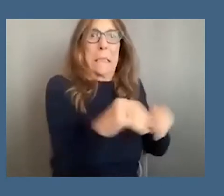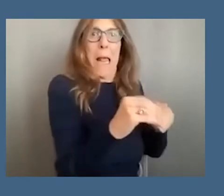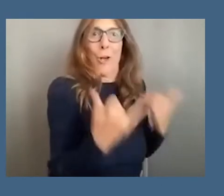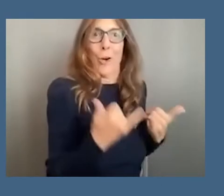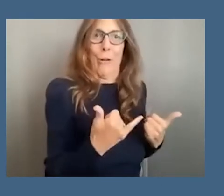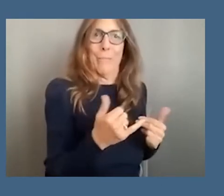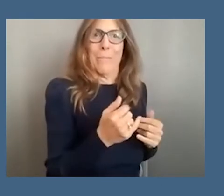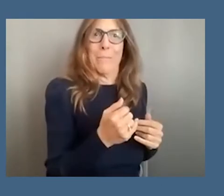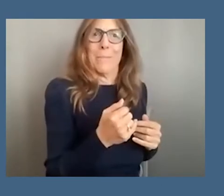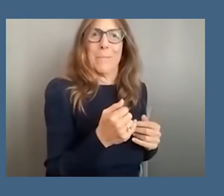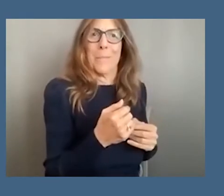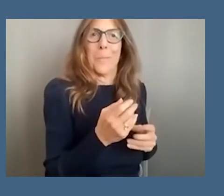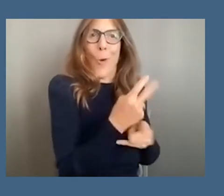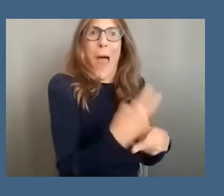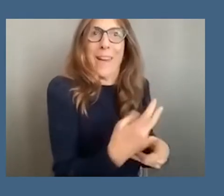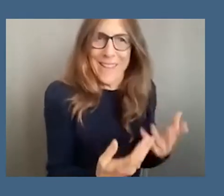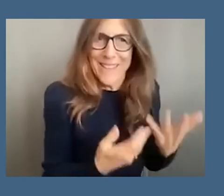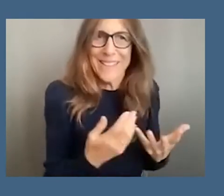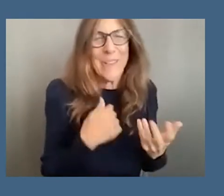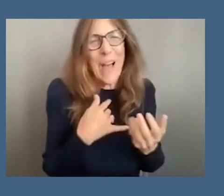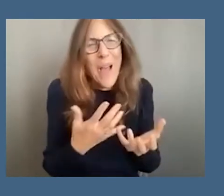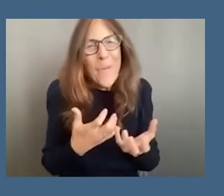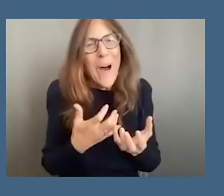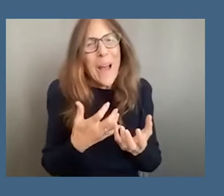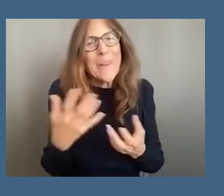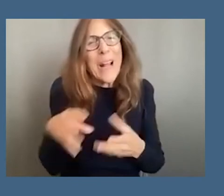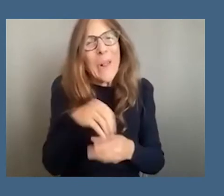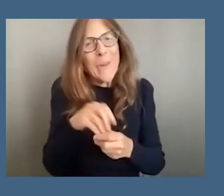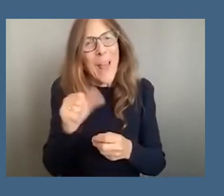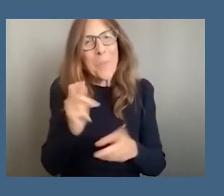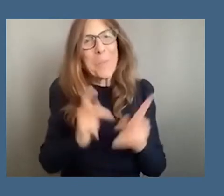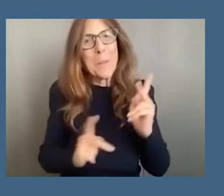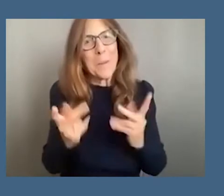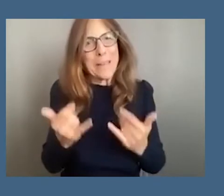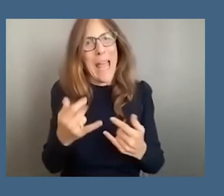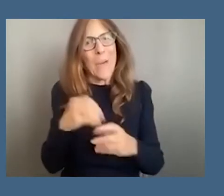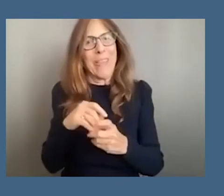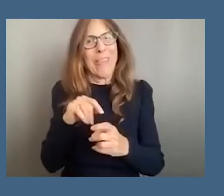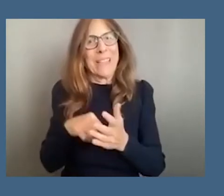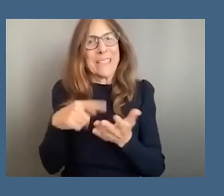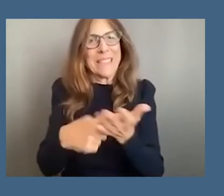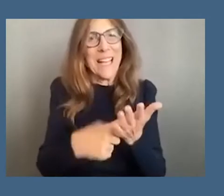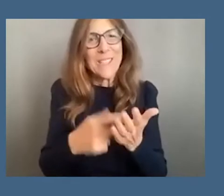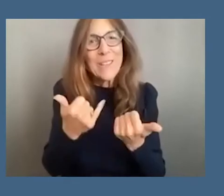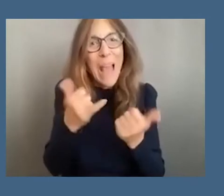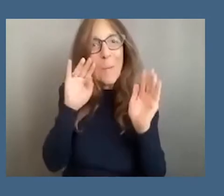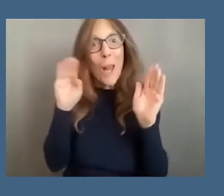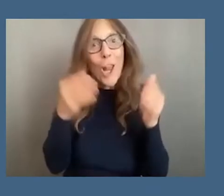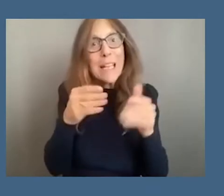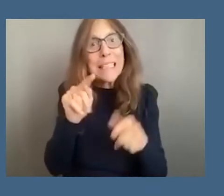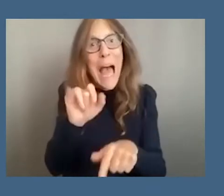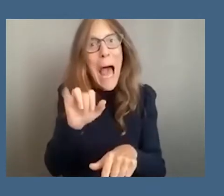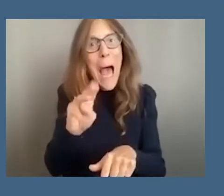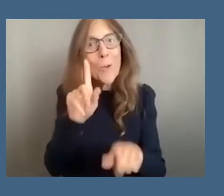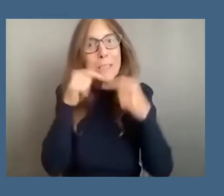engage others in this conversation then that you started us with in that way and i want to turn to you tom because you're smiling and